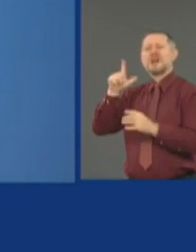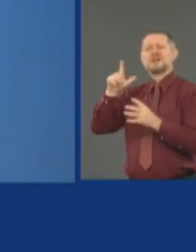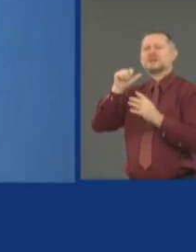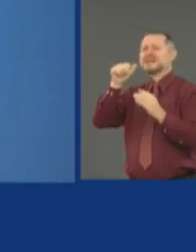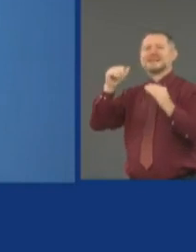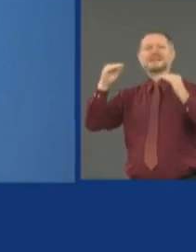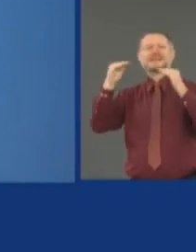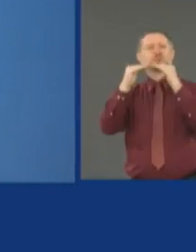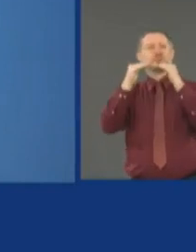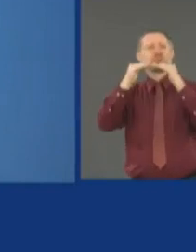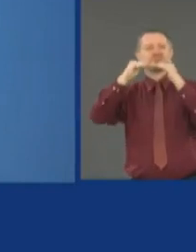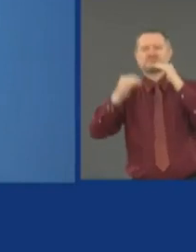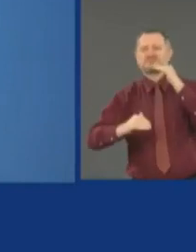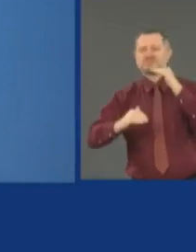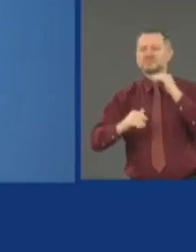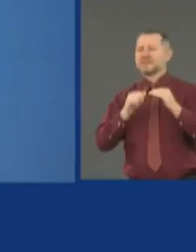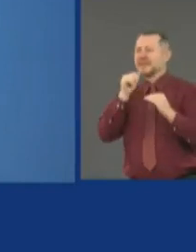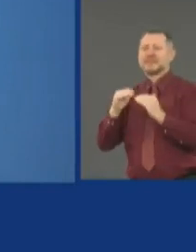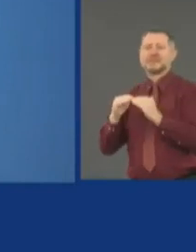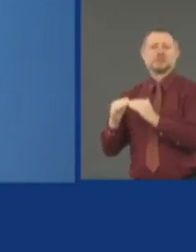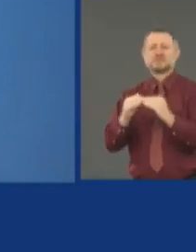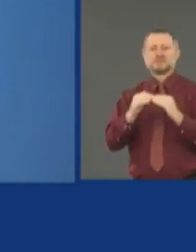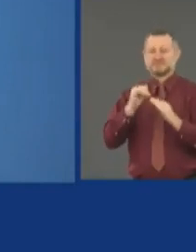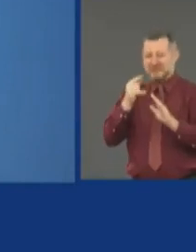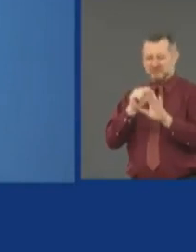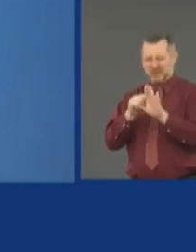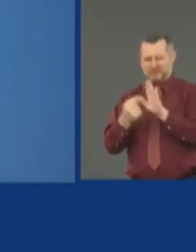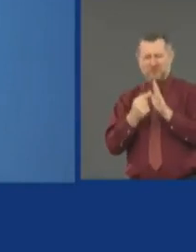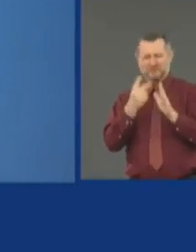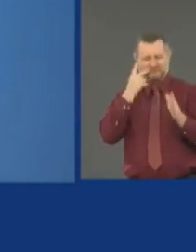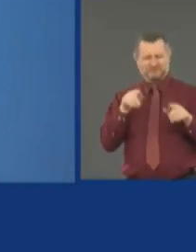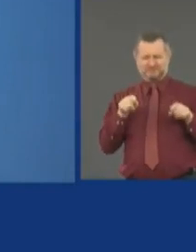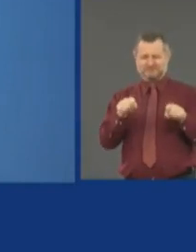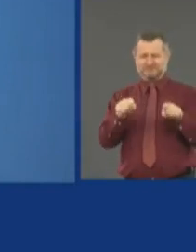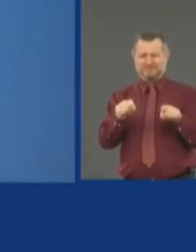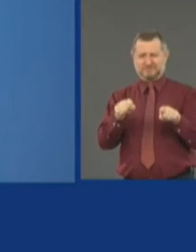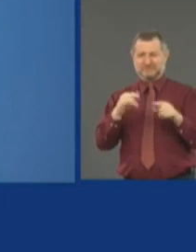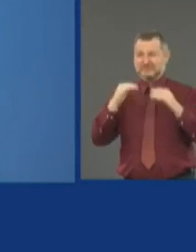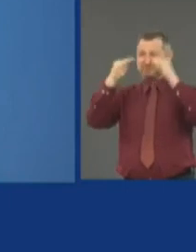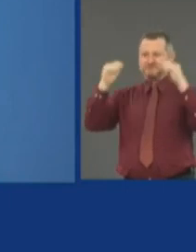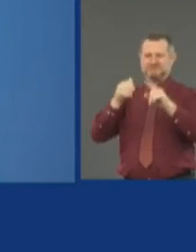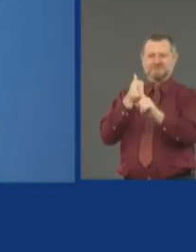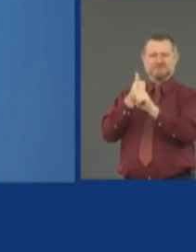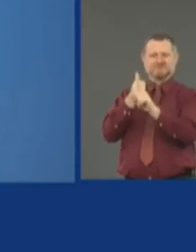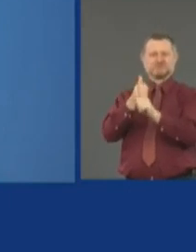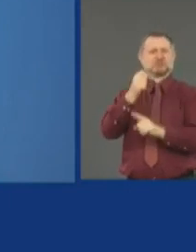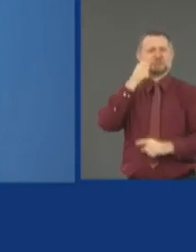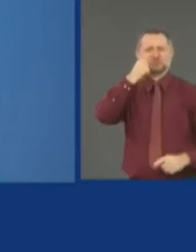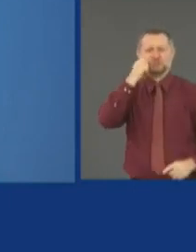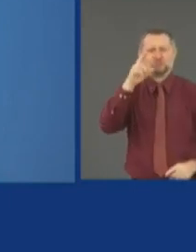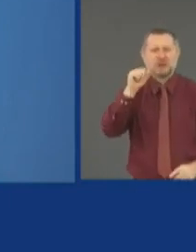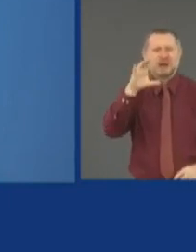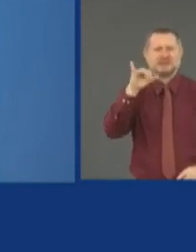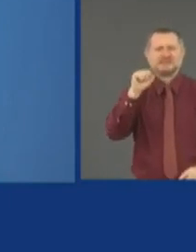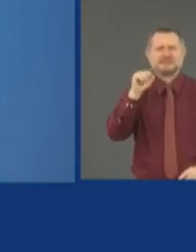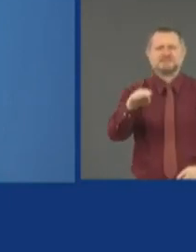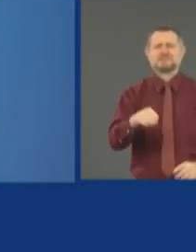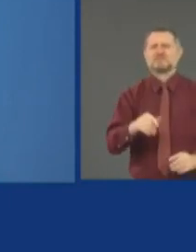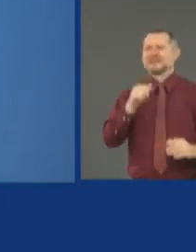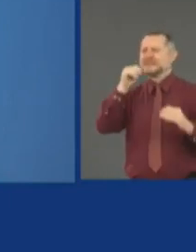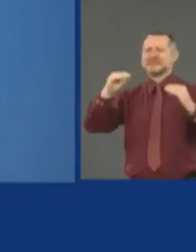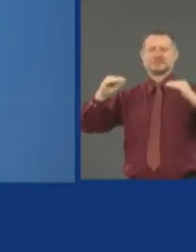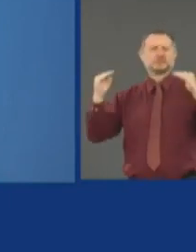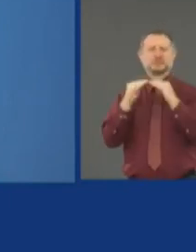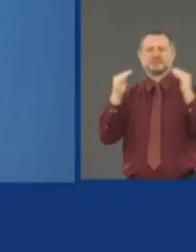metaphor for the systemic racism and injustice that we have seen. And I stand with the protesters in the